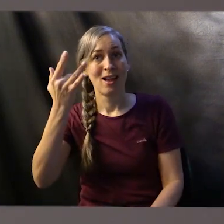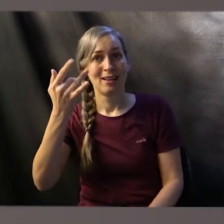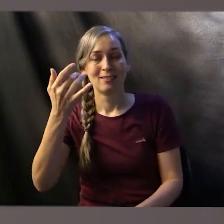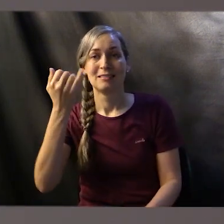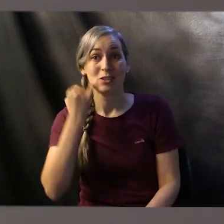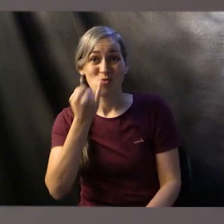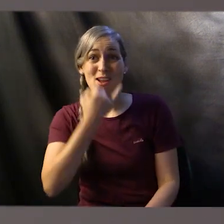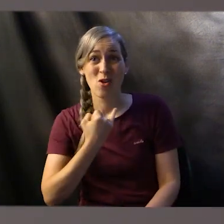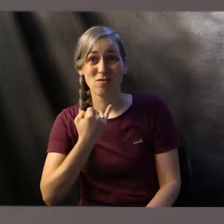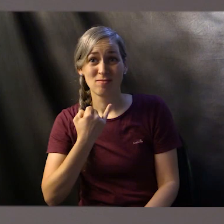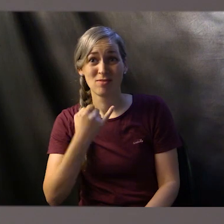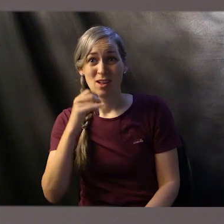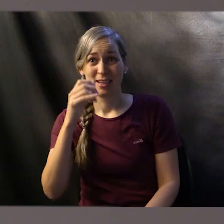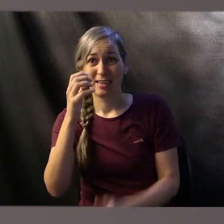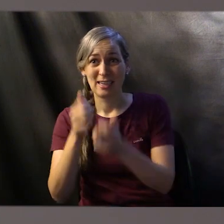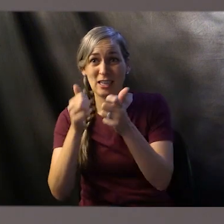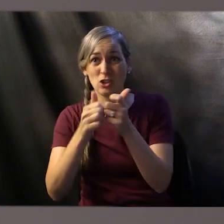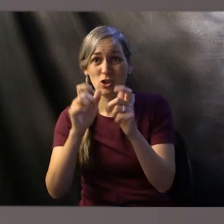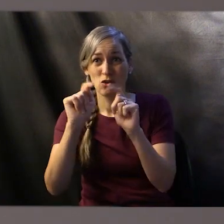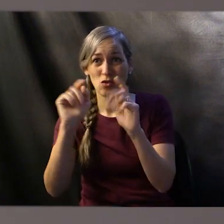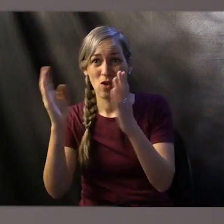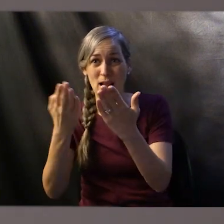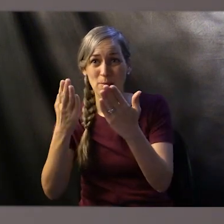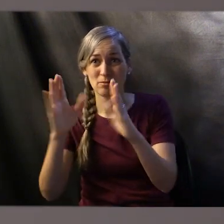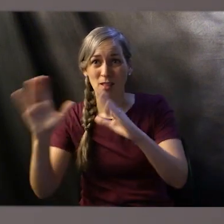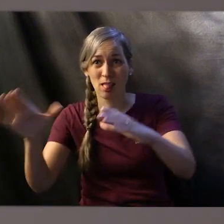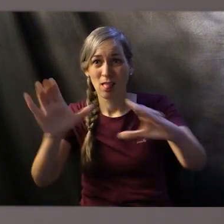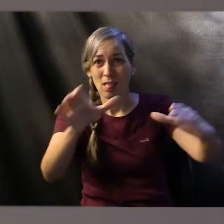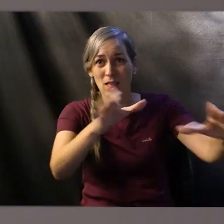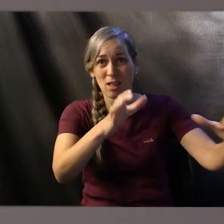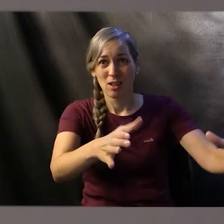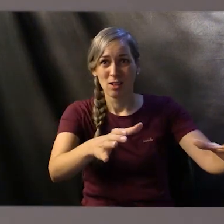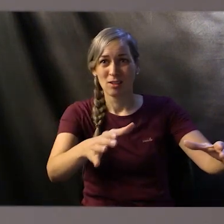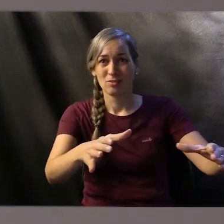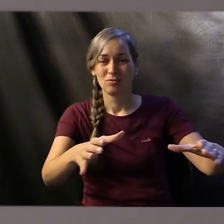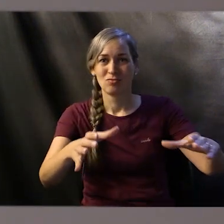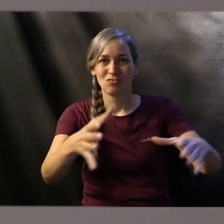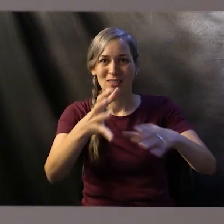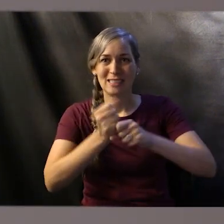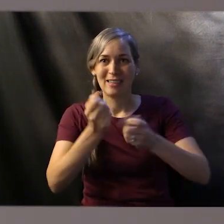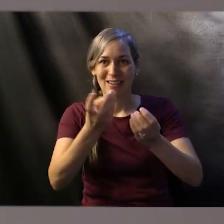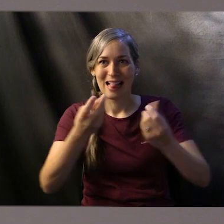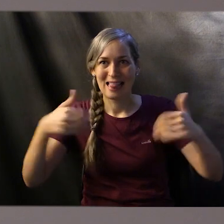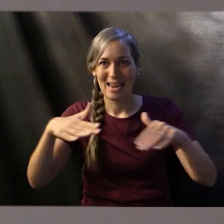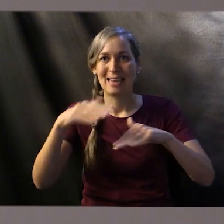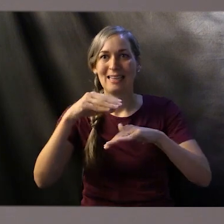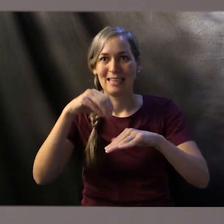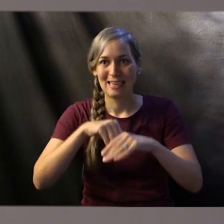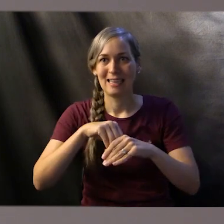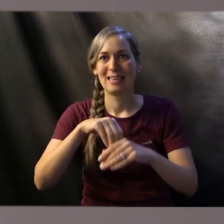received a portion of land in Canaan. So God says to Aaron about the